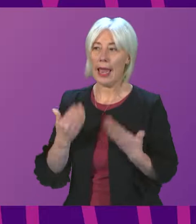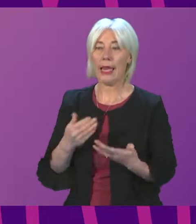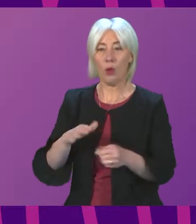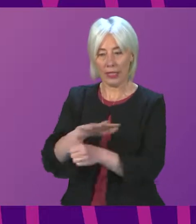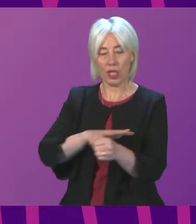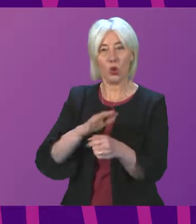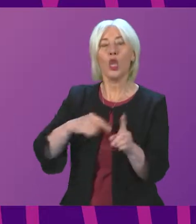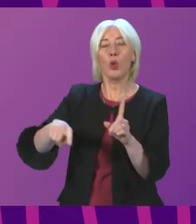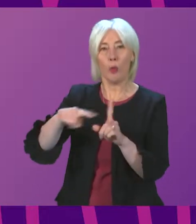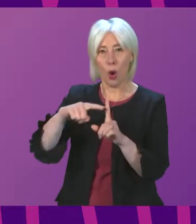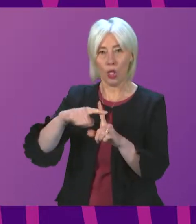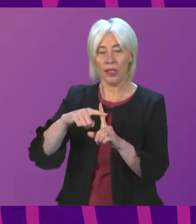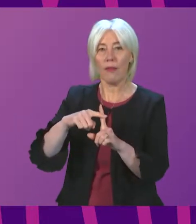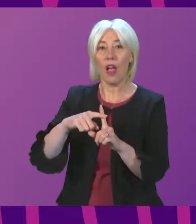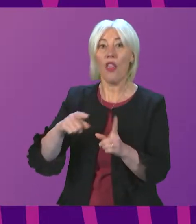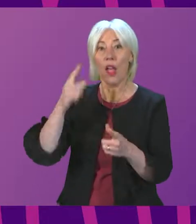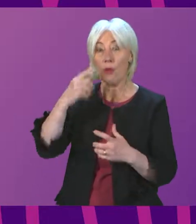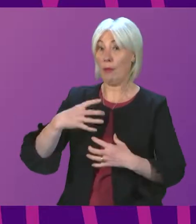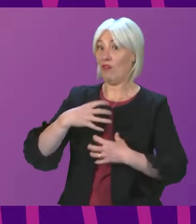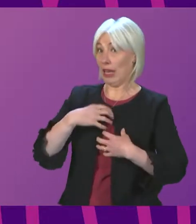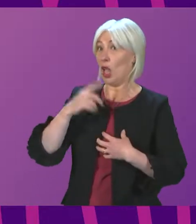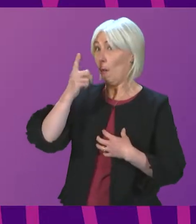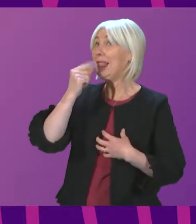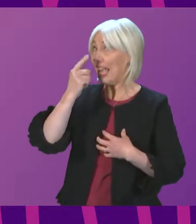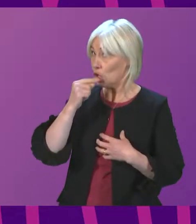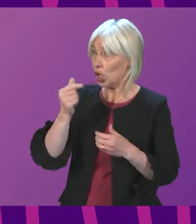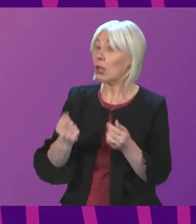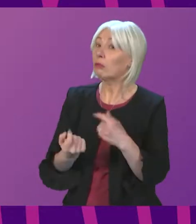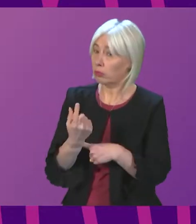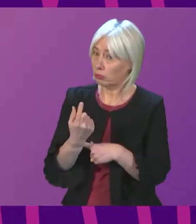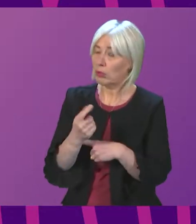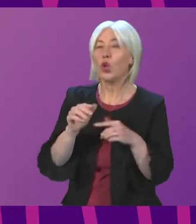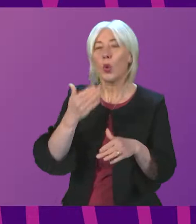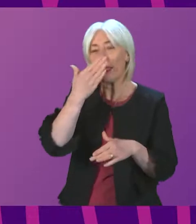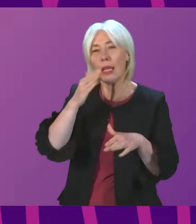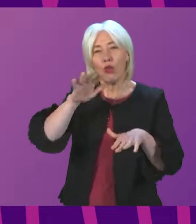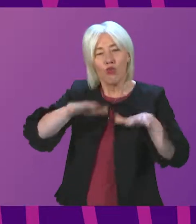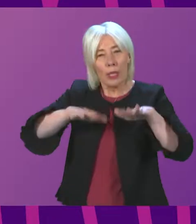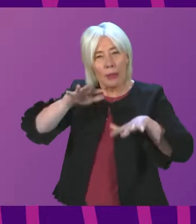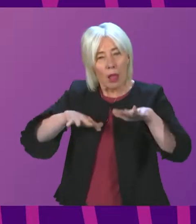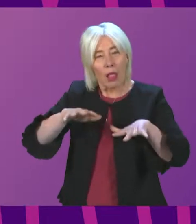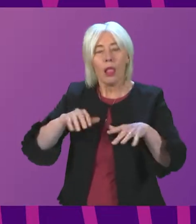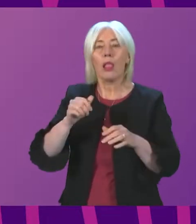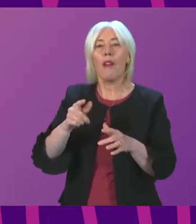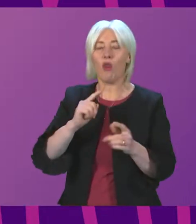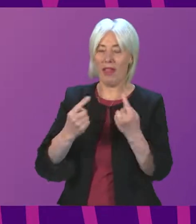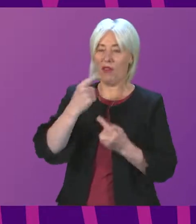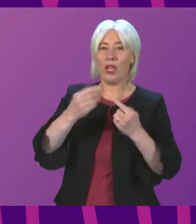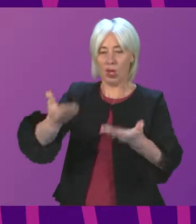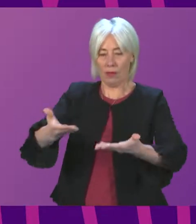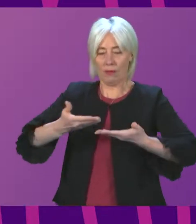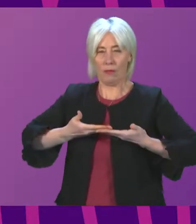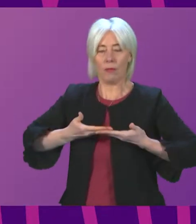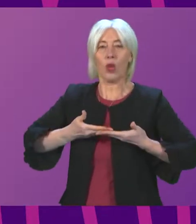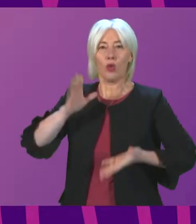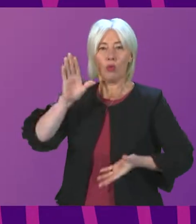now than we feared it might be at this stage. It seems reasonable, therefore, based on the data to conclude